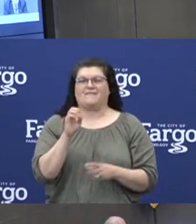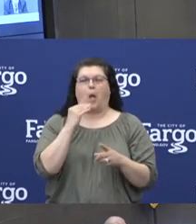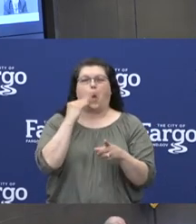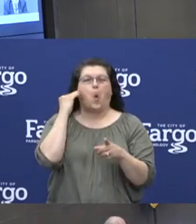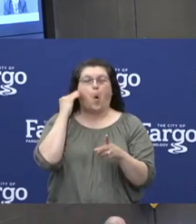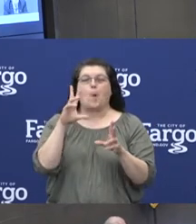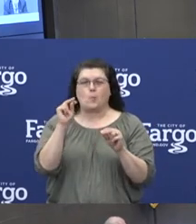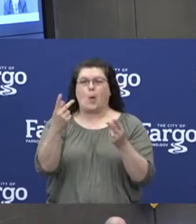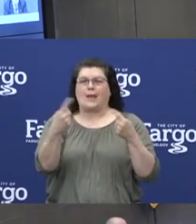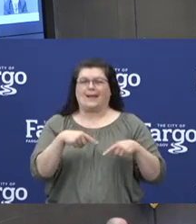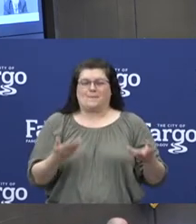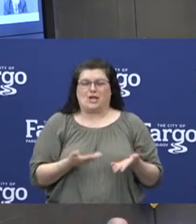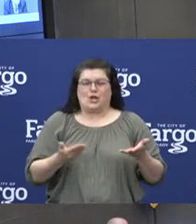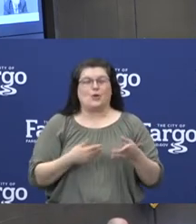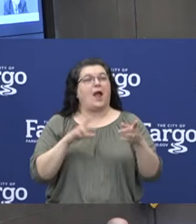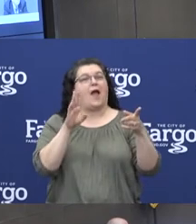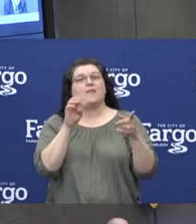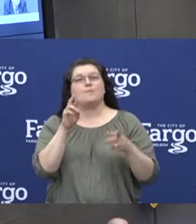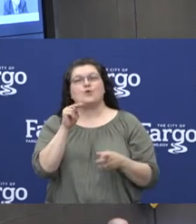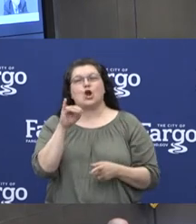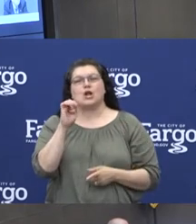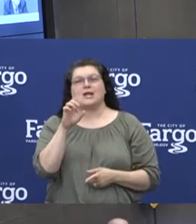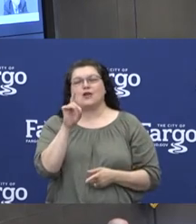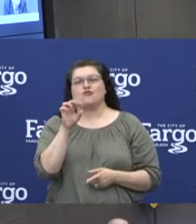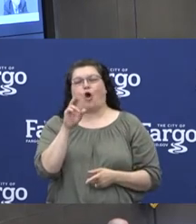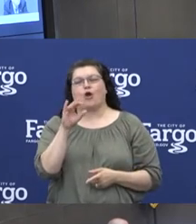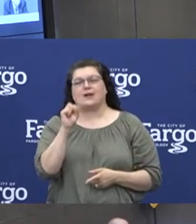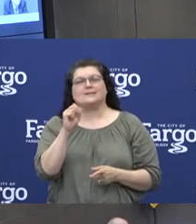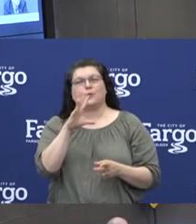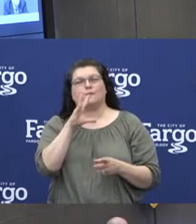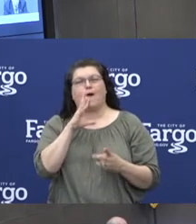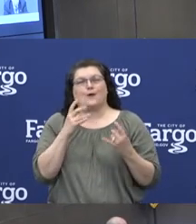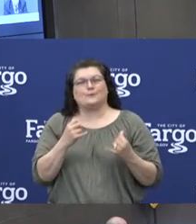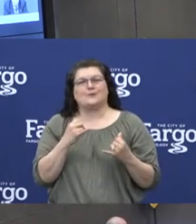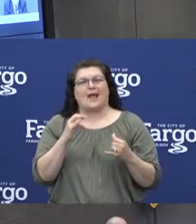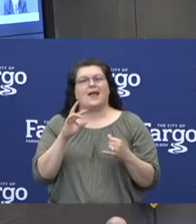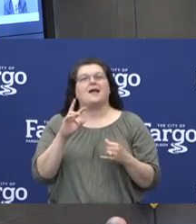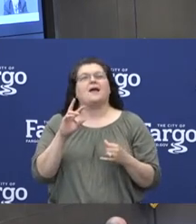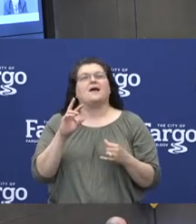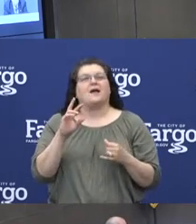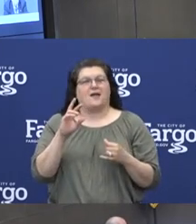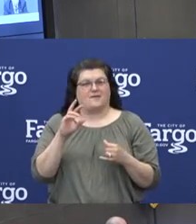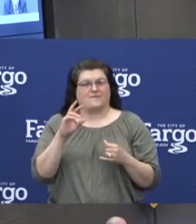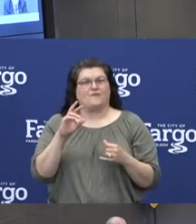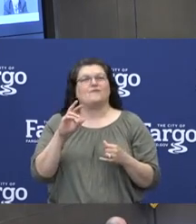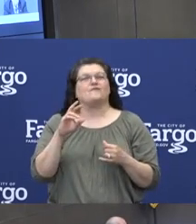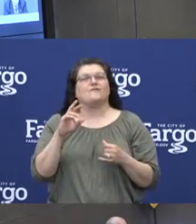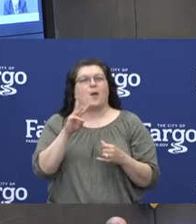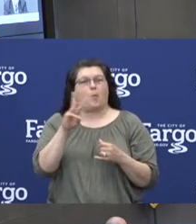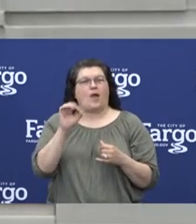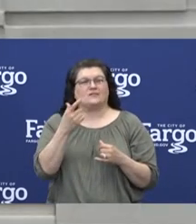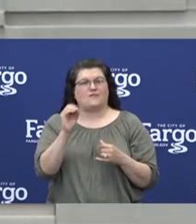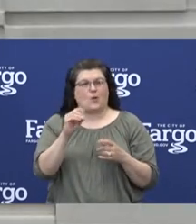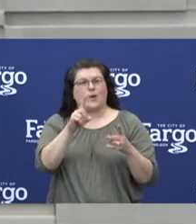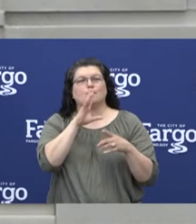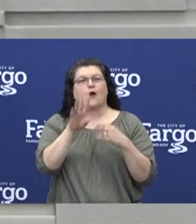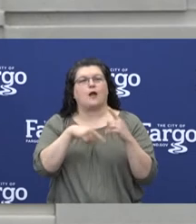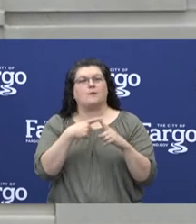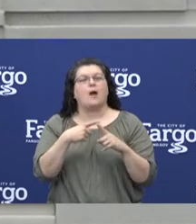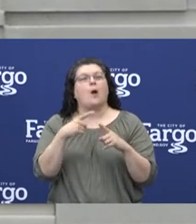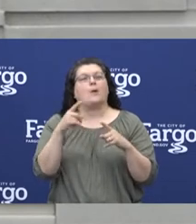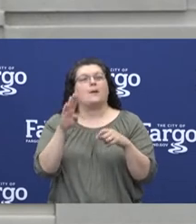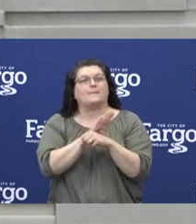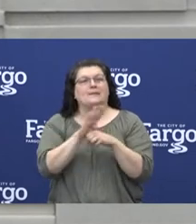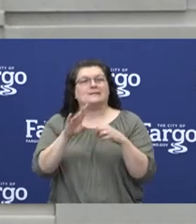And we're going to have Bernie Dardus talk for us today, West Fargo president of this commission, and talk about business restart. As we all know, Bernie